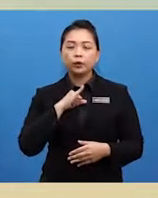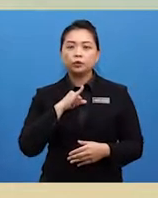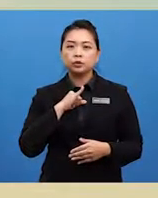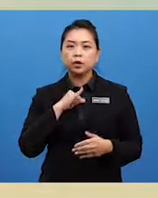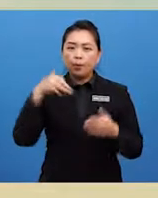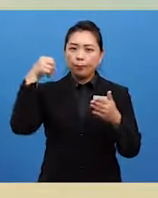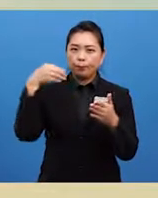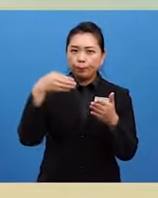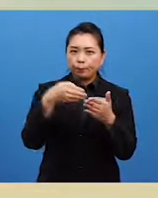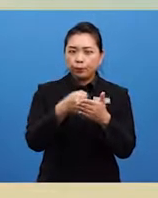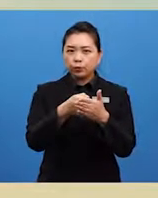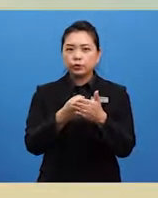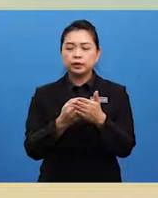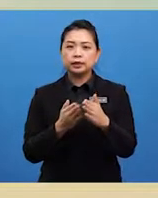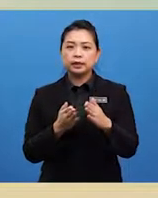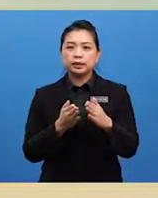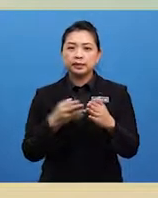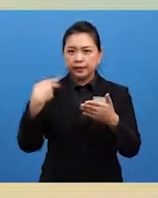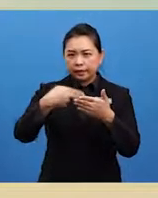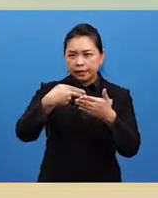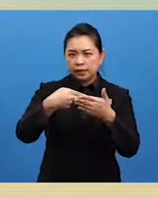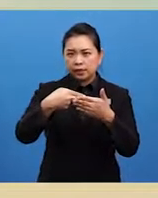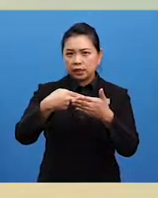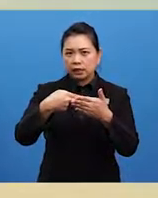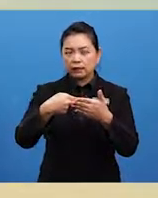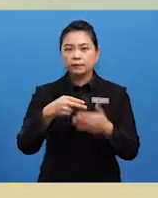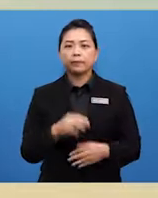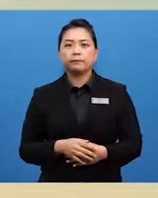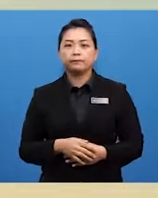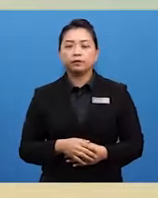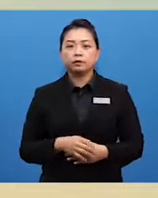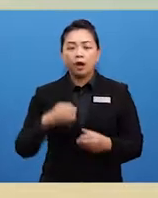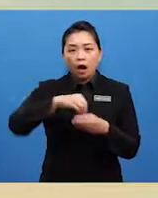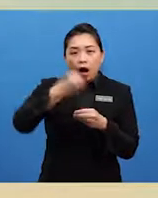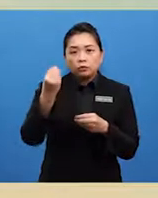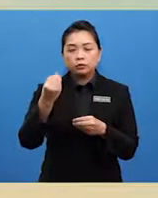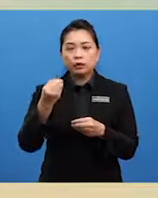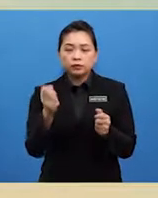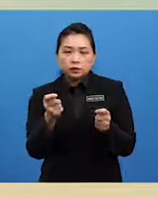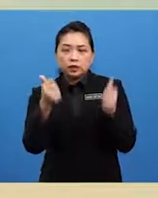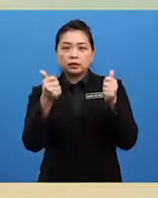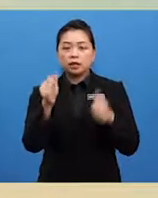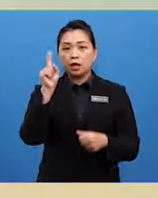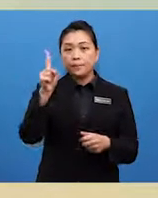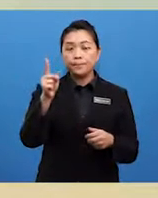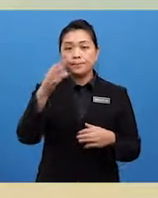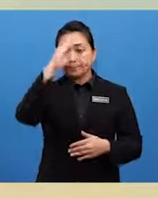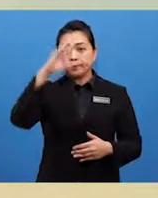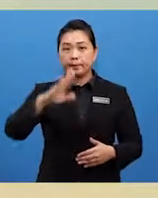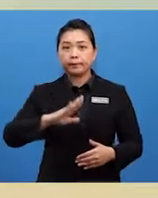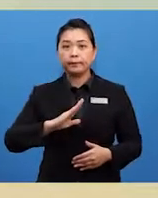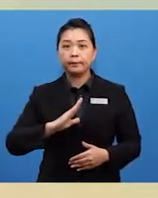near the Caltech's petrol station when out of a sudden a man dashed across the road.